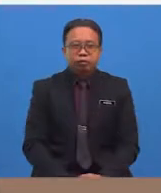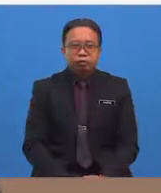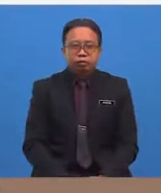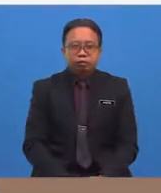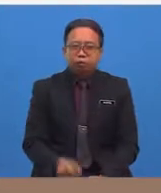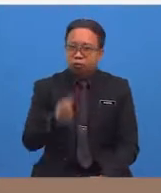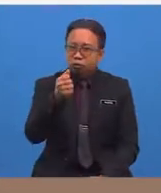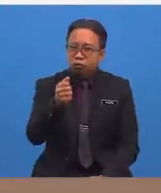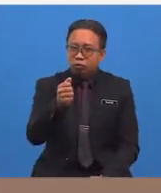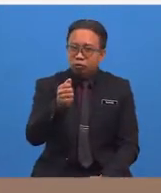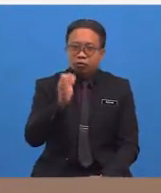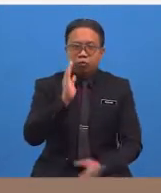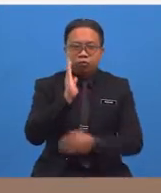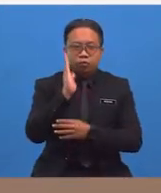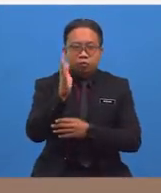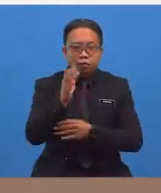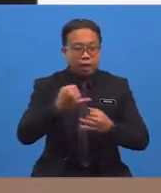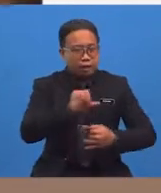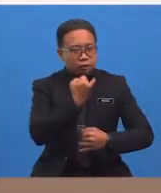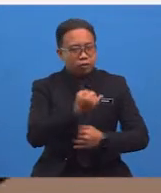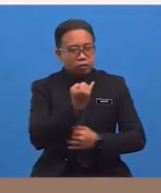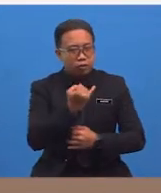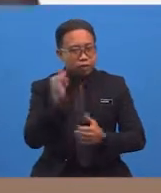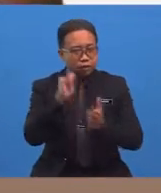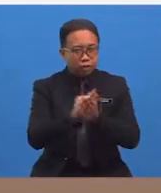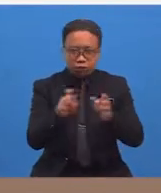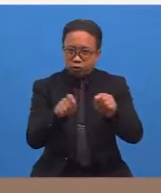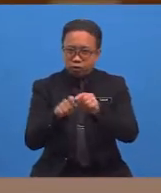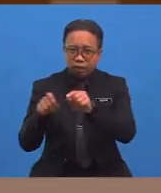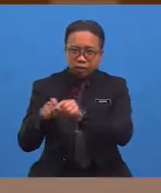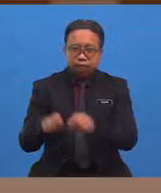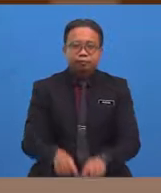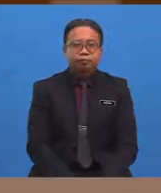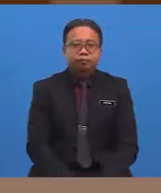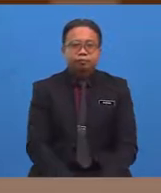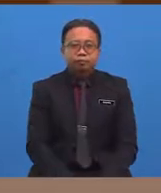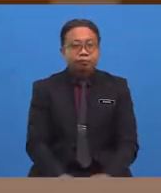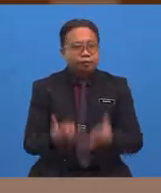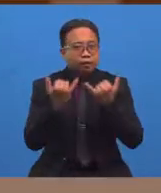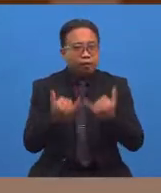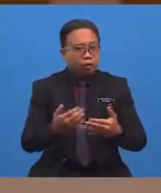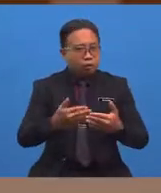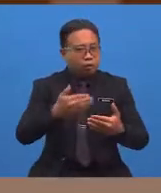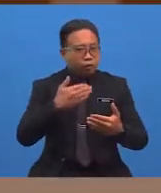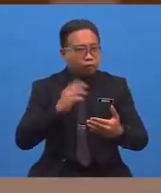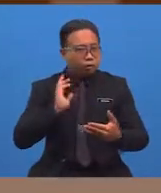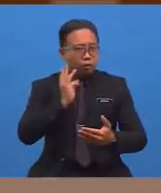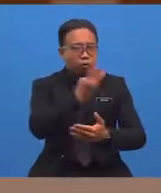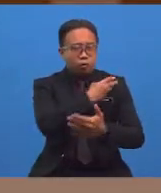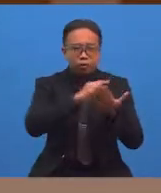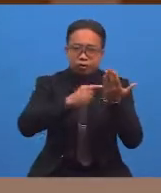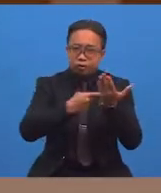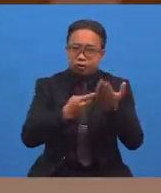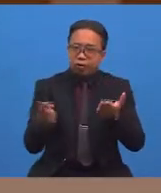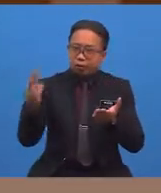You will still be enjoying this together! Now, before we start, repeat